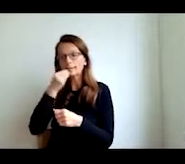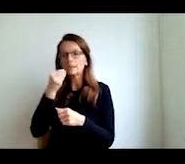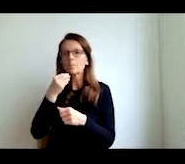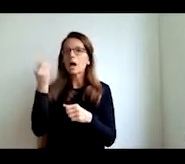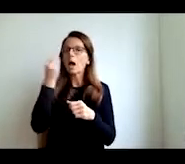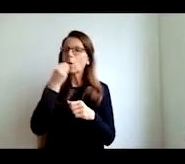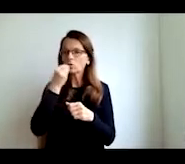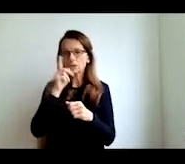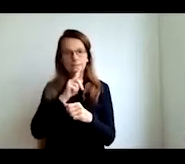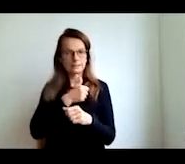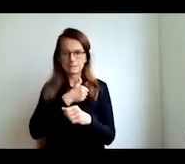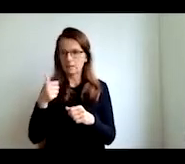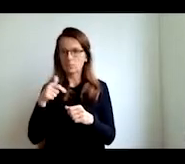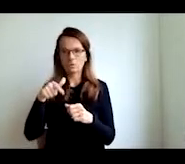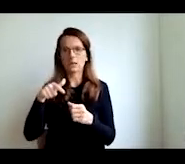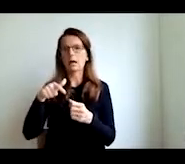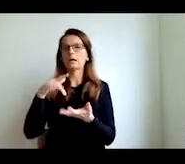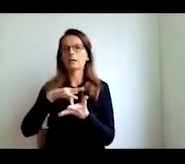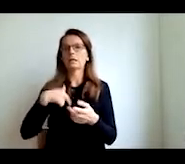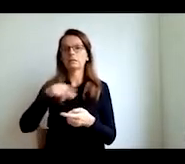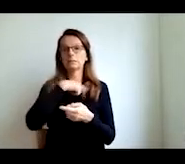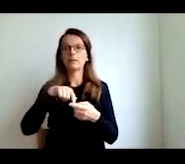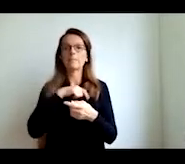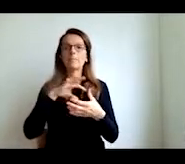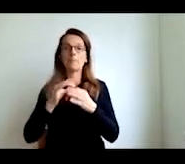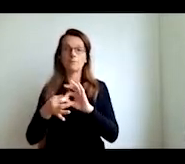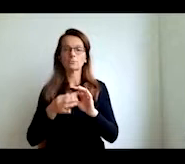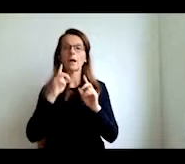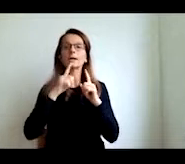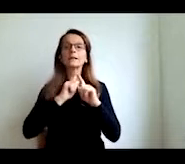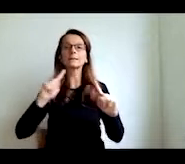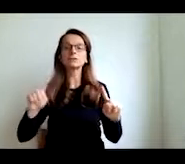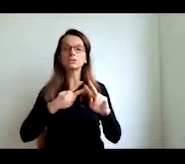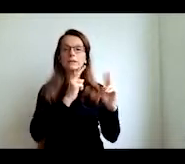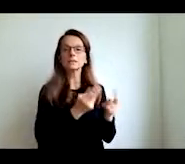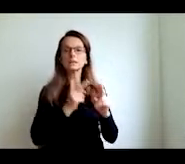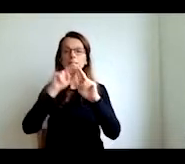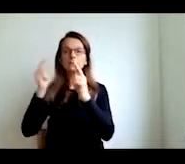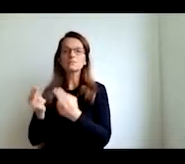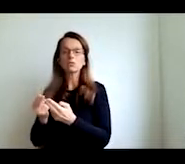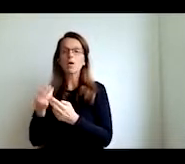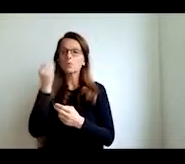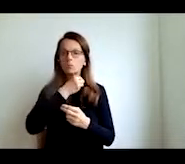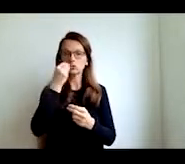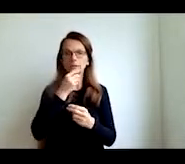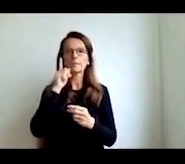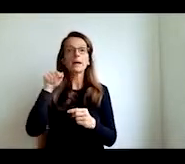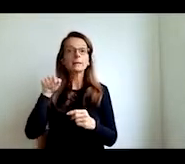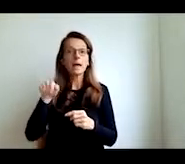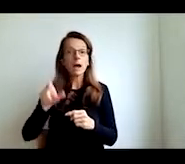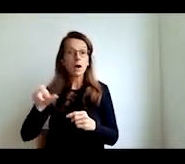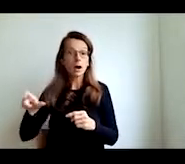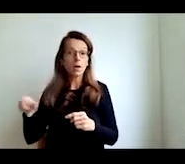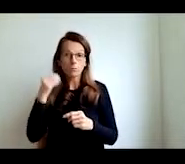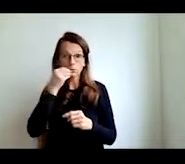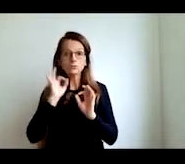integrate different worlds of learning to ensure that students have a good understanding of the world they are learning for making learning more